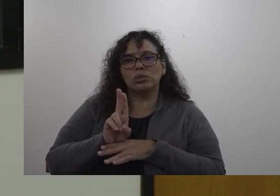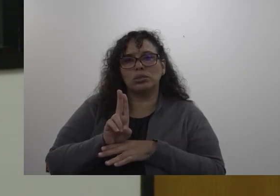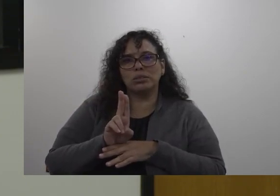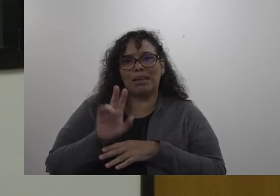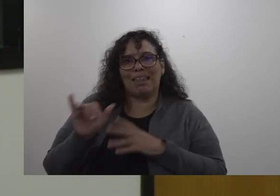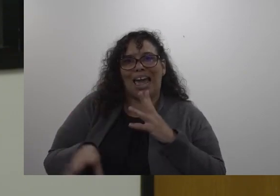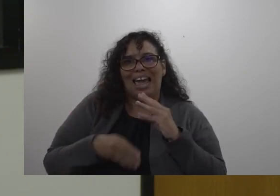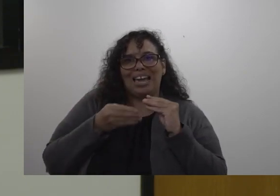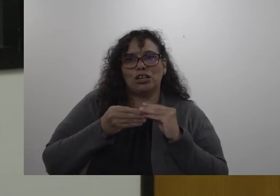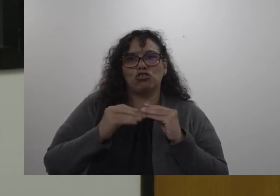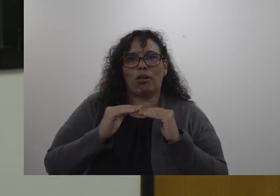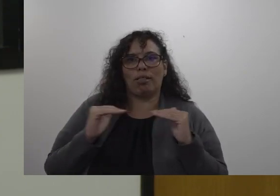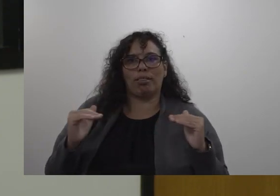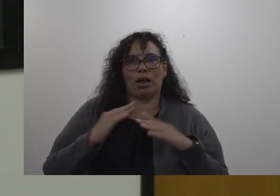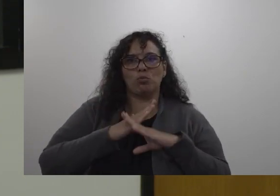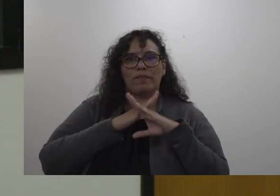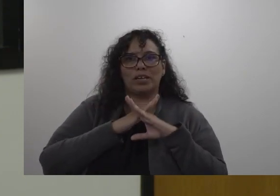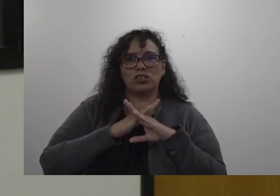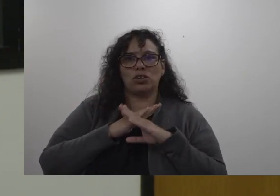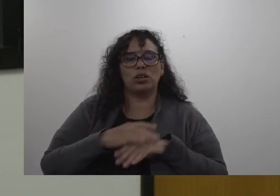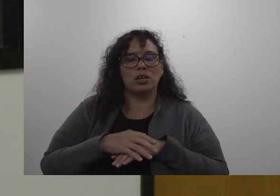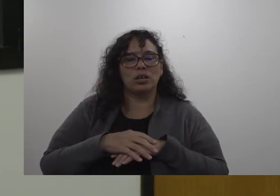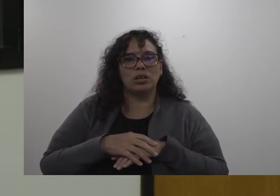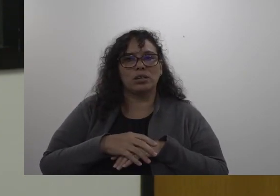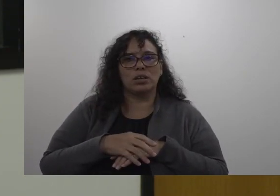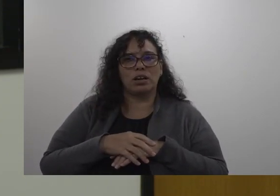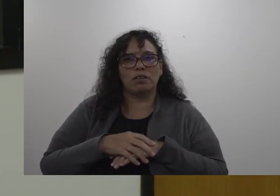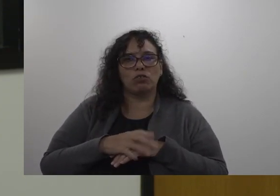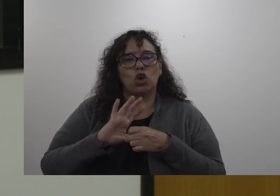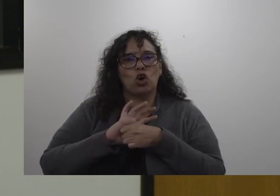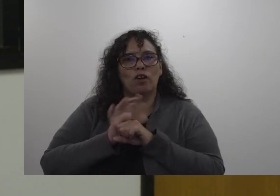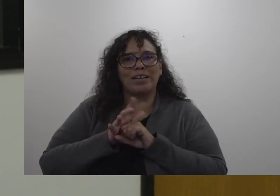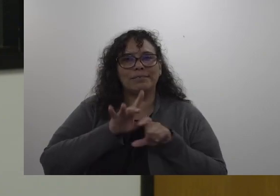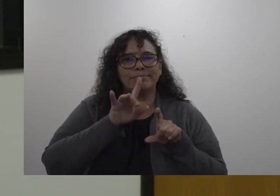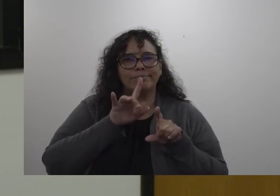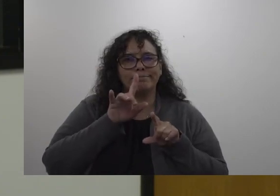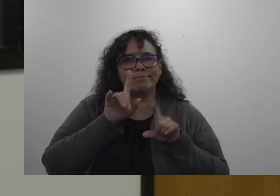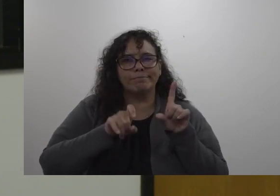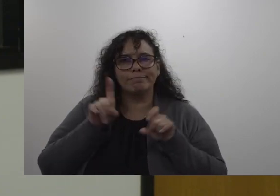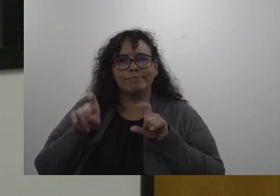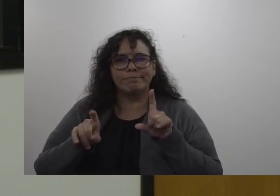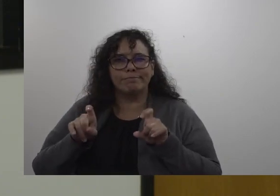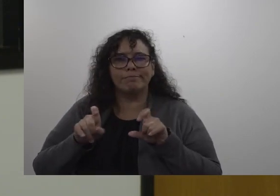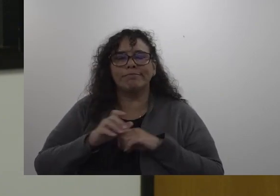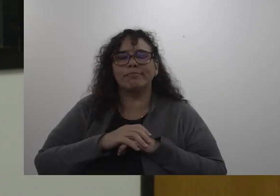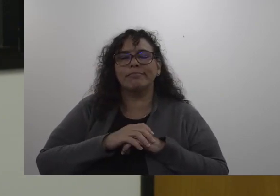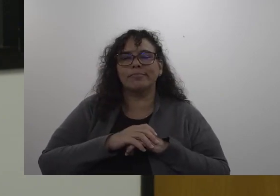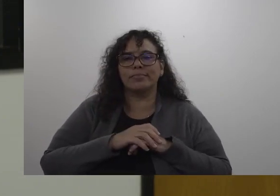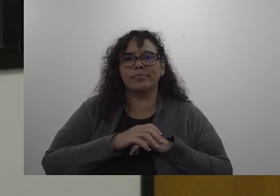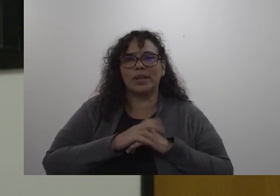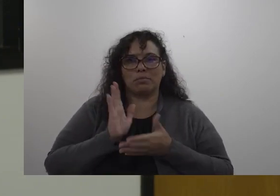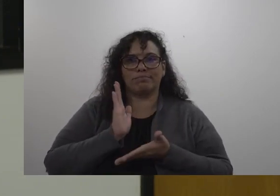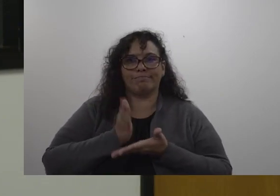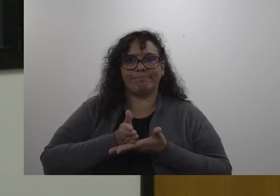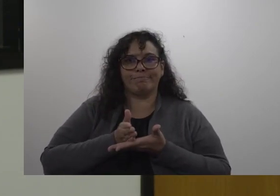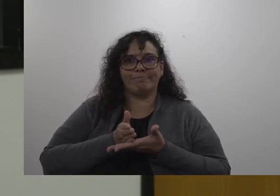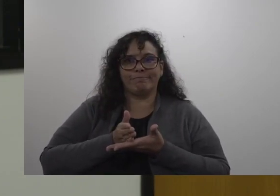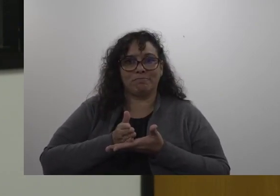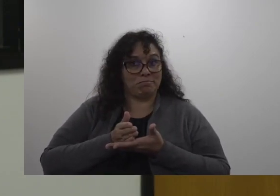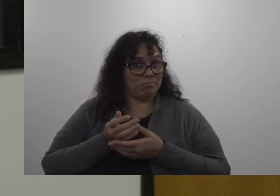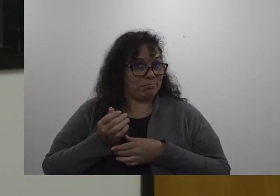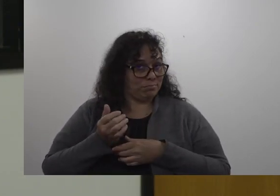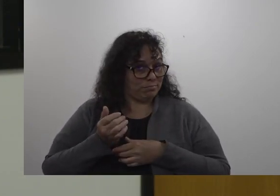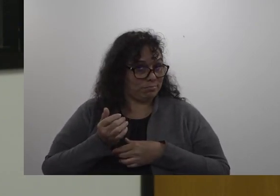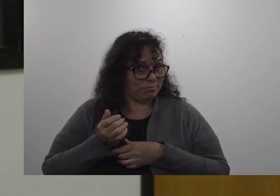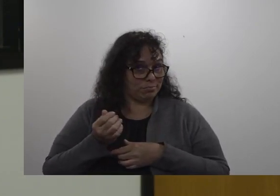extra layer prevention for COVID COVID surveillance testing and so I'll stop there and just see if there are any